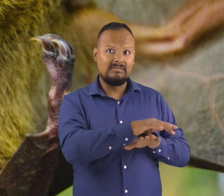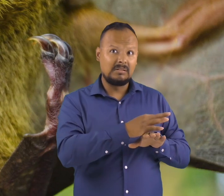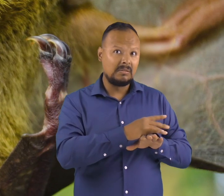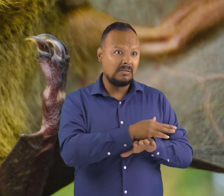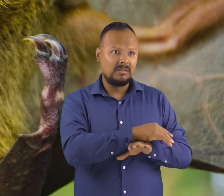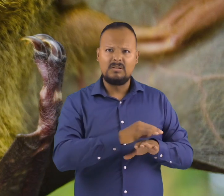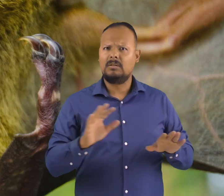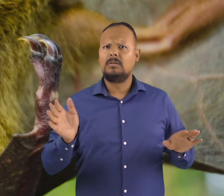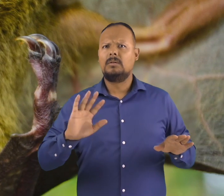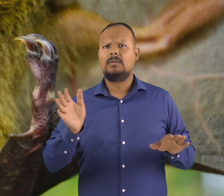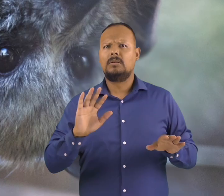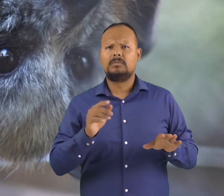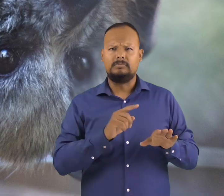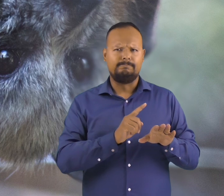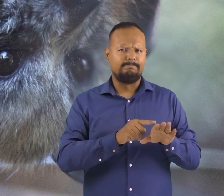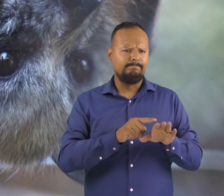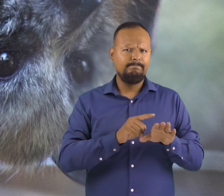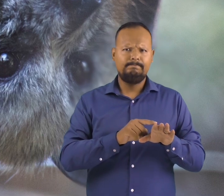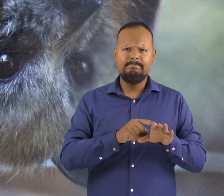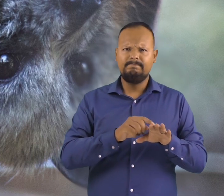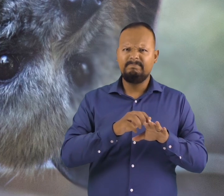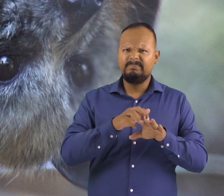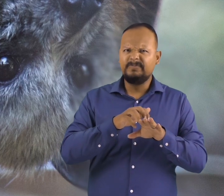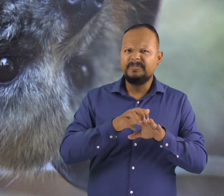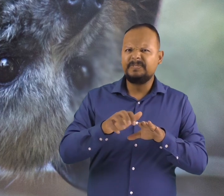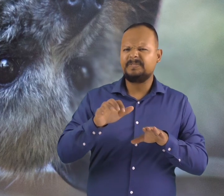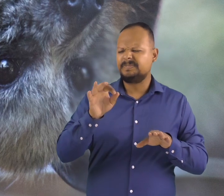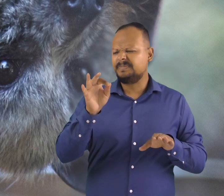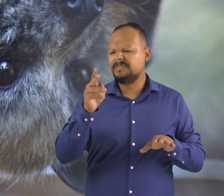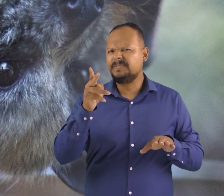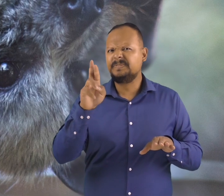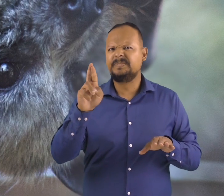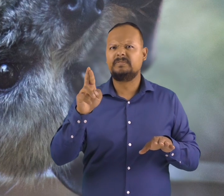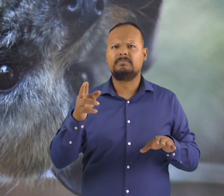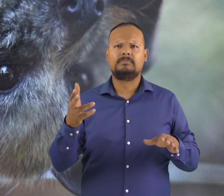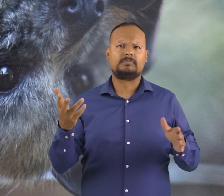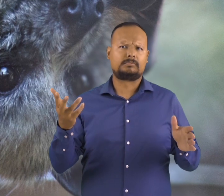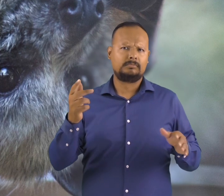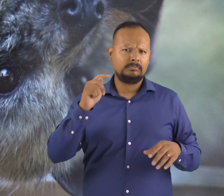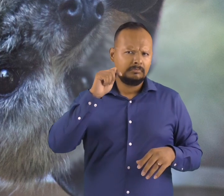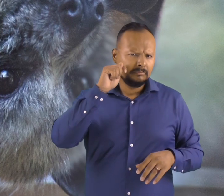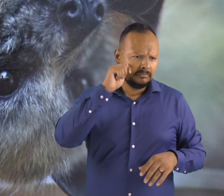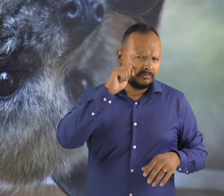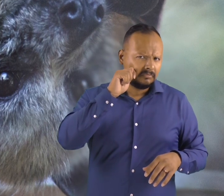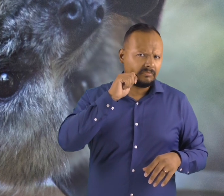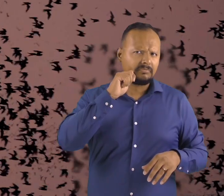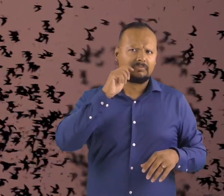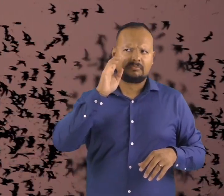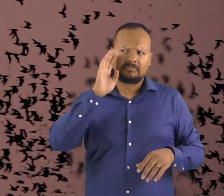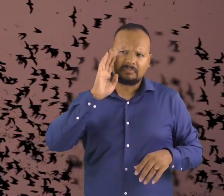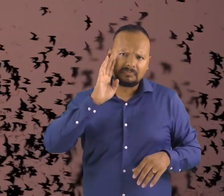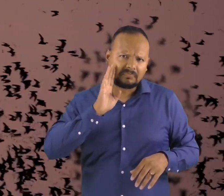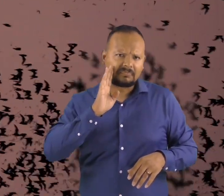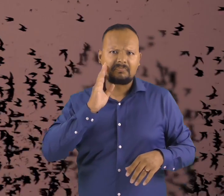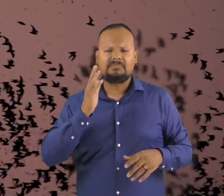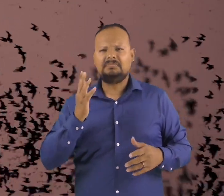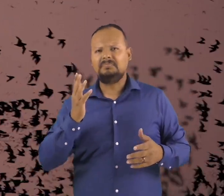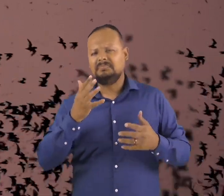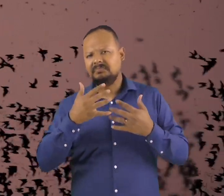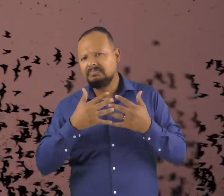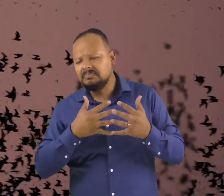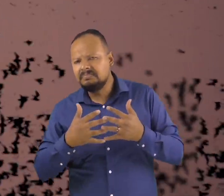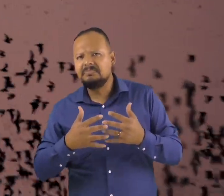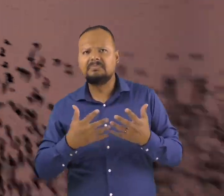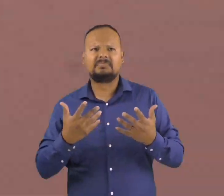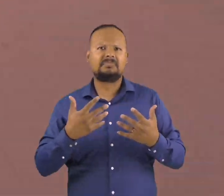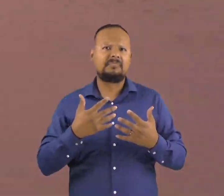in various colors, such as gray, tan, brown, or black. While bats live